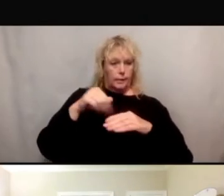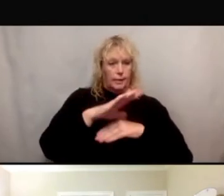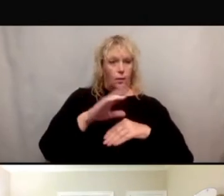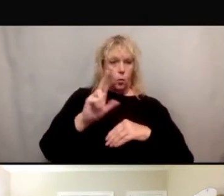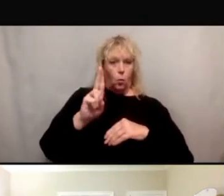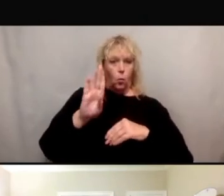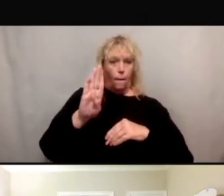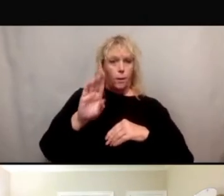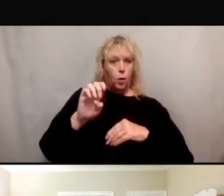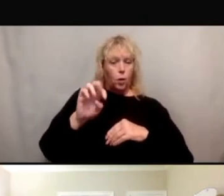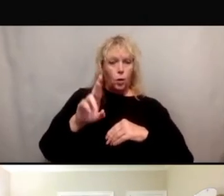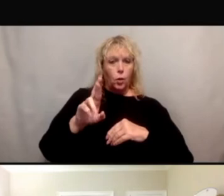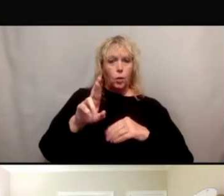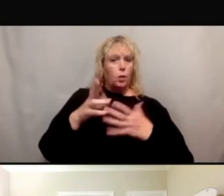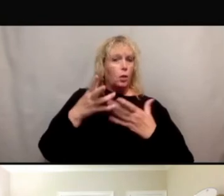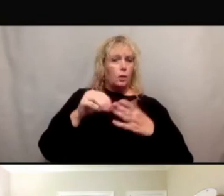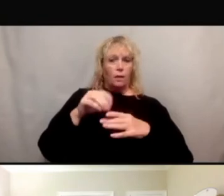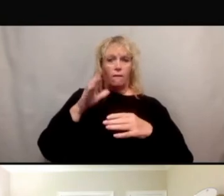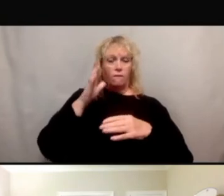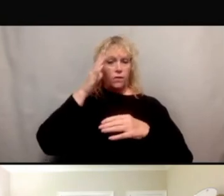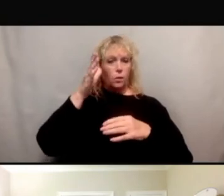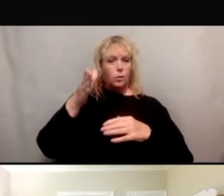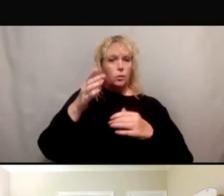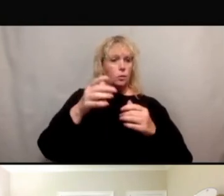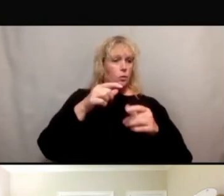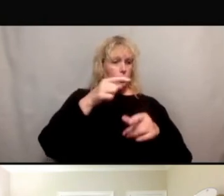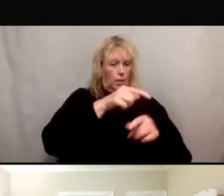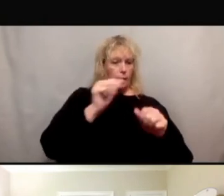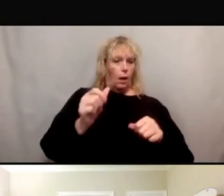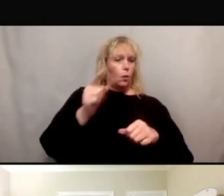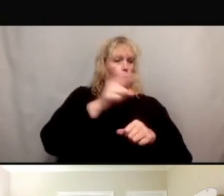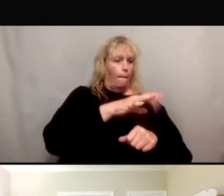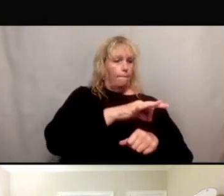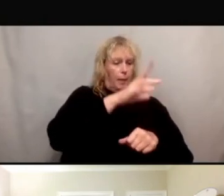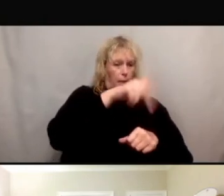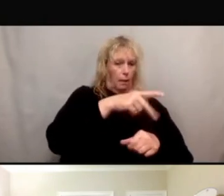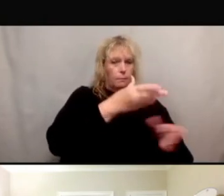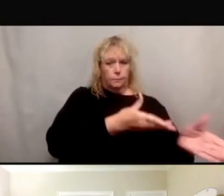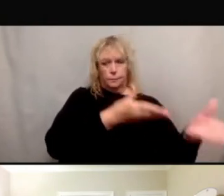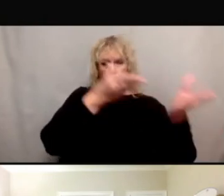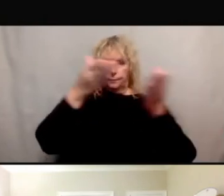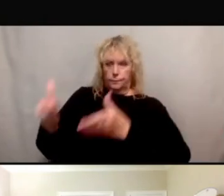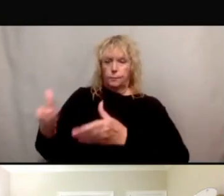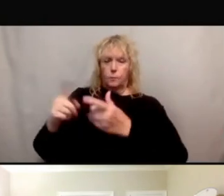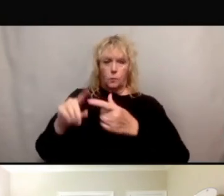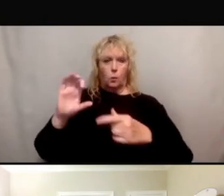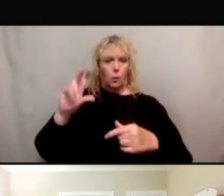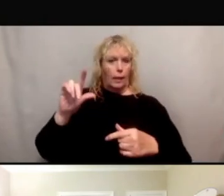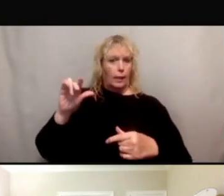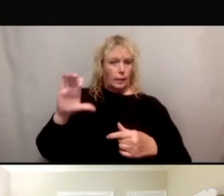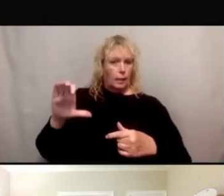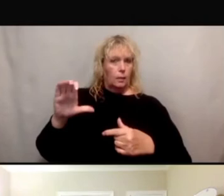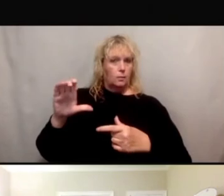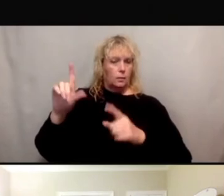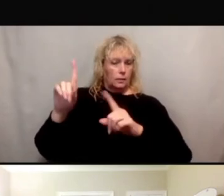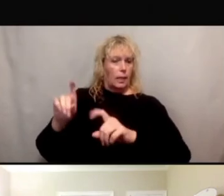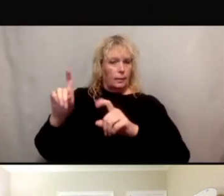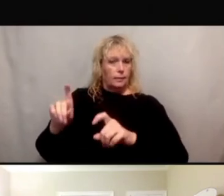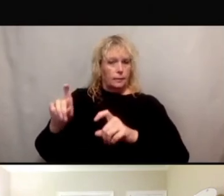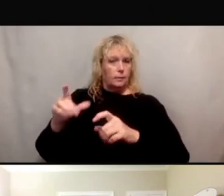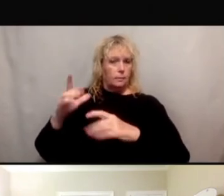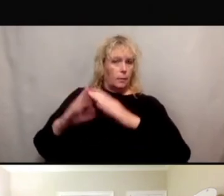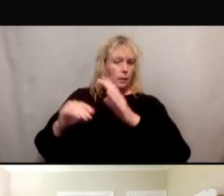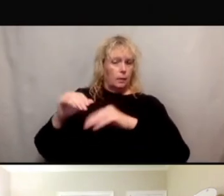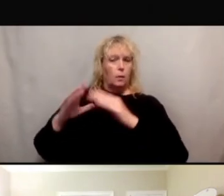link in the future with clinical trials to pick up some of these patients and bring them to the clinical facilities?